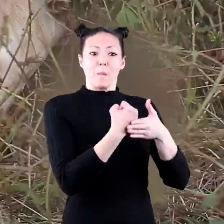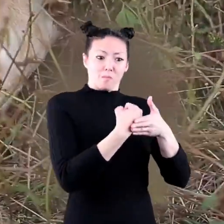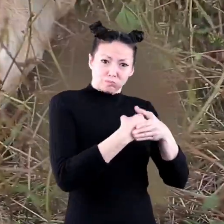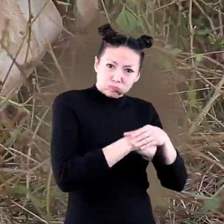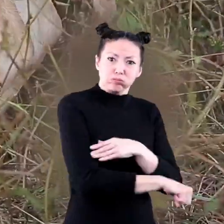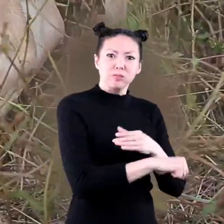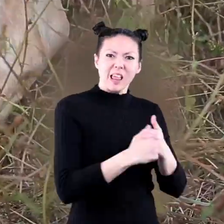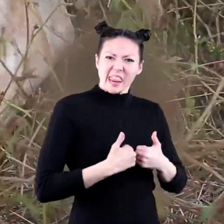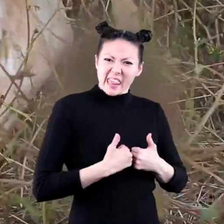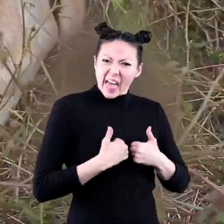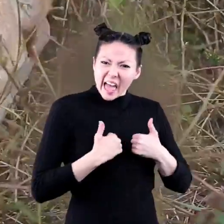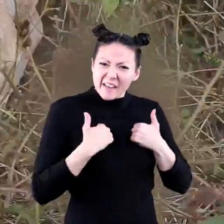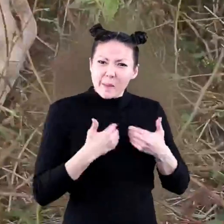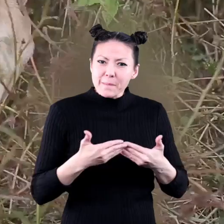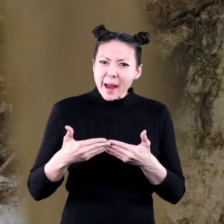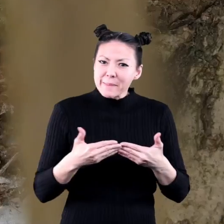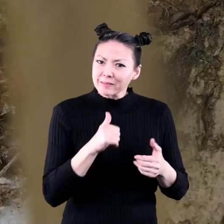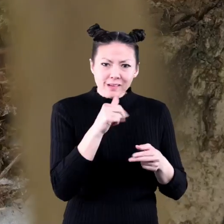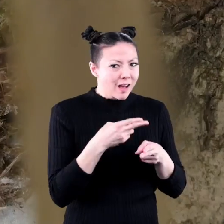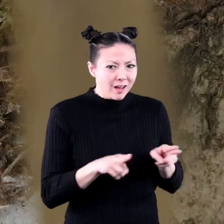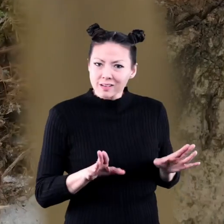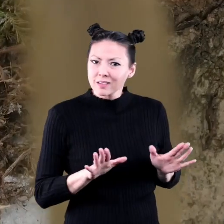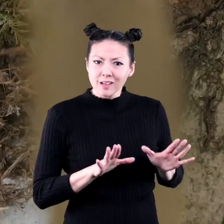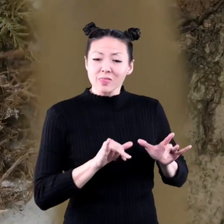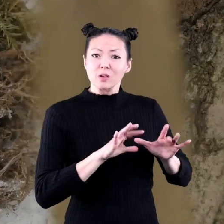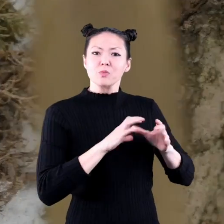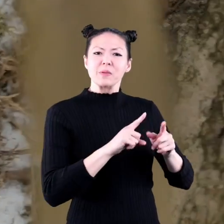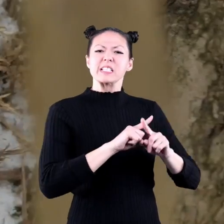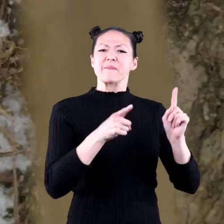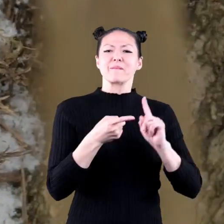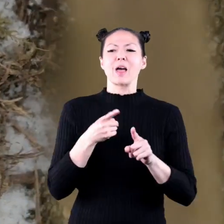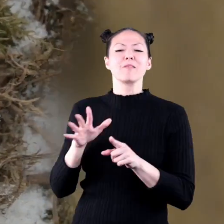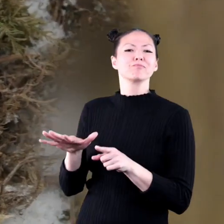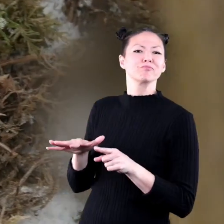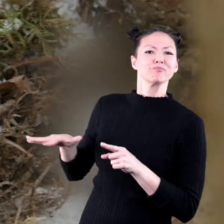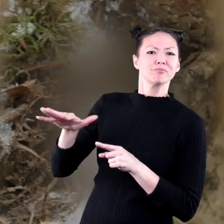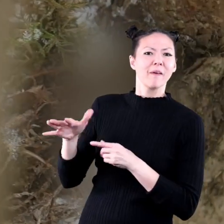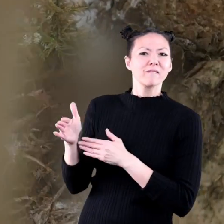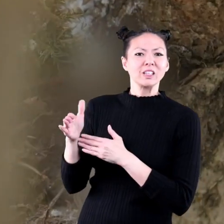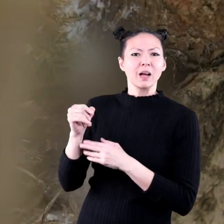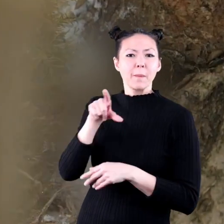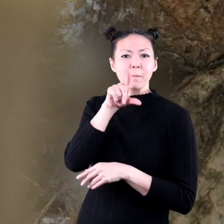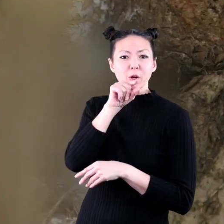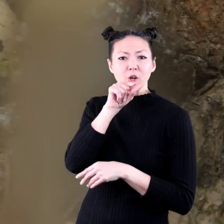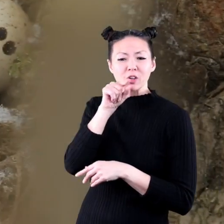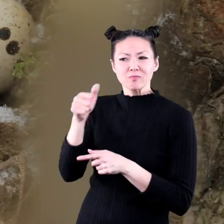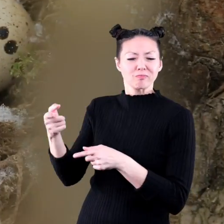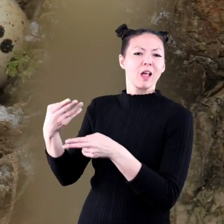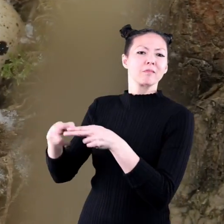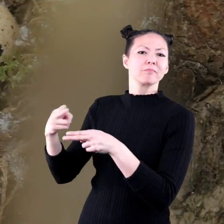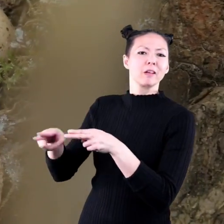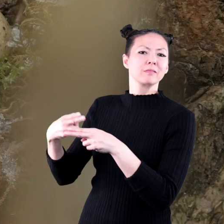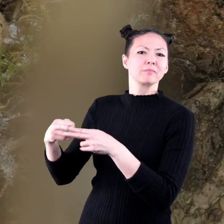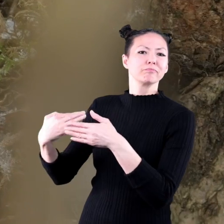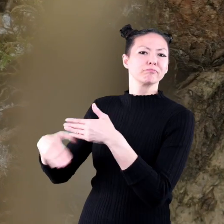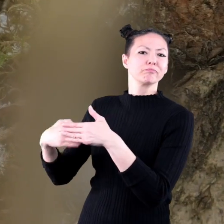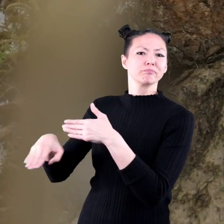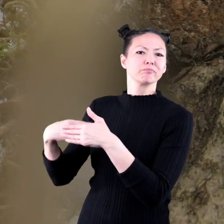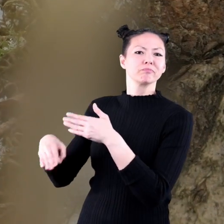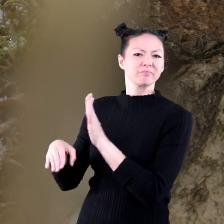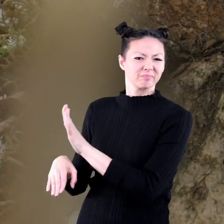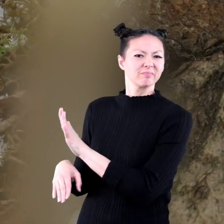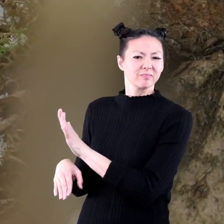give birth to live babies this is different from fish and birds which lay eggs that will eventually hatch